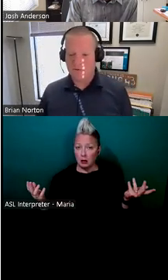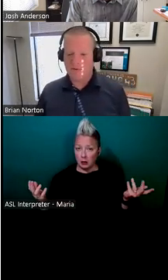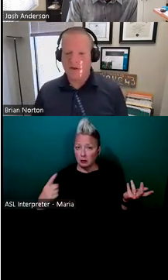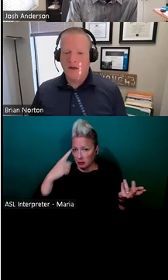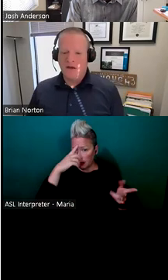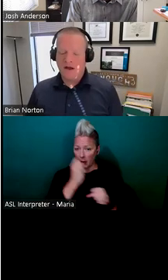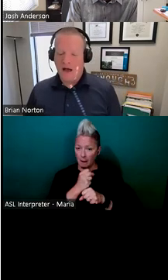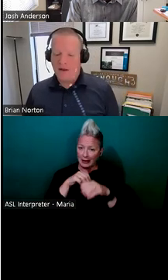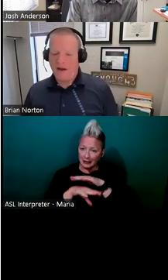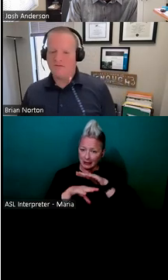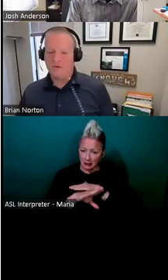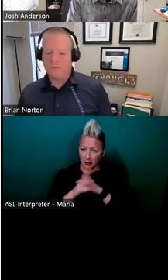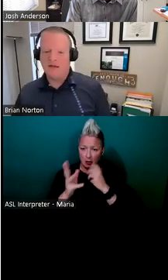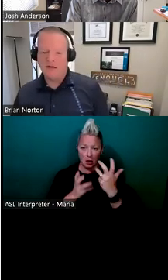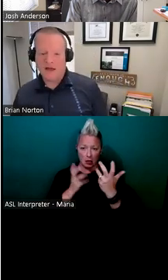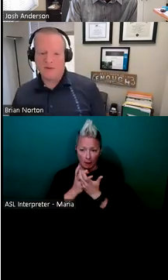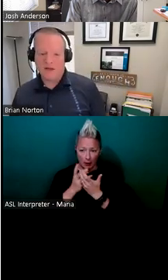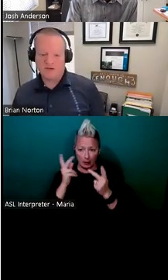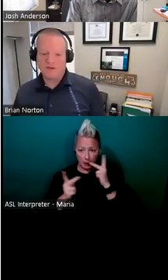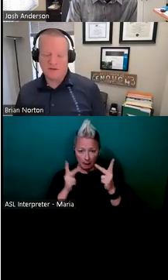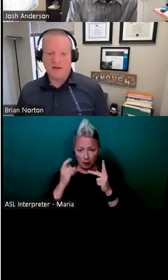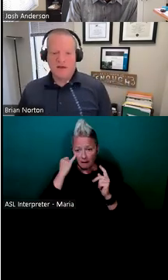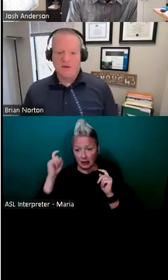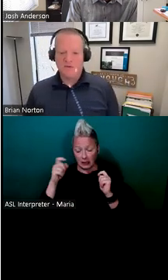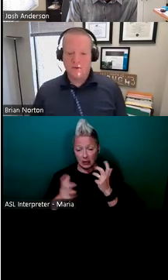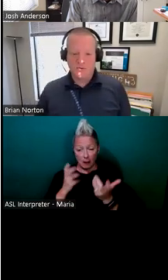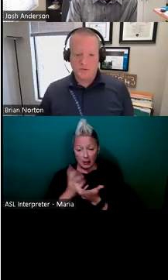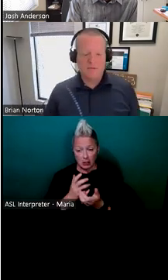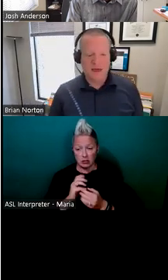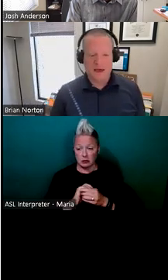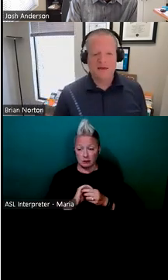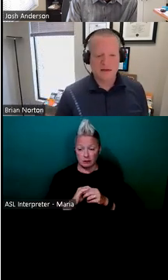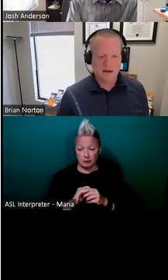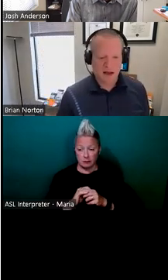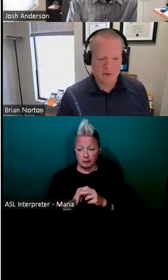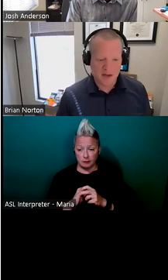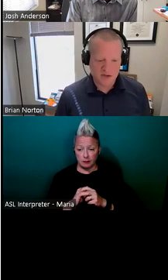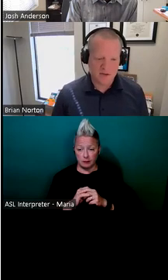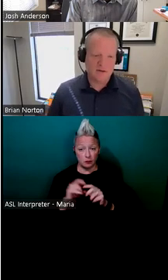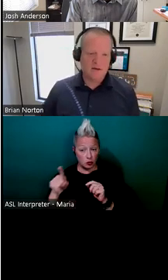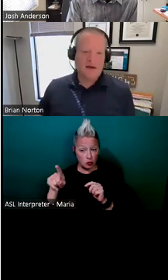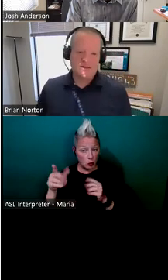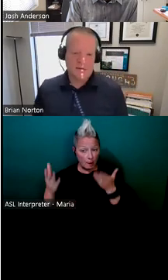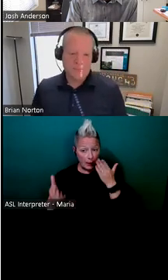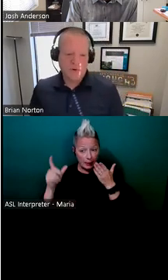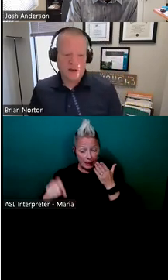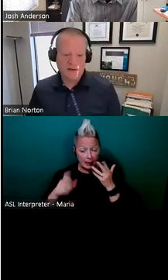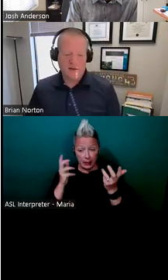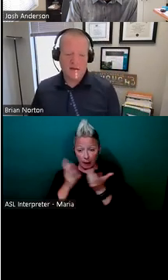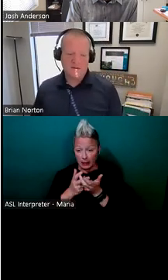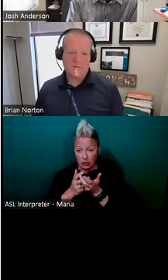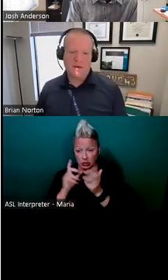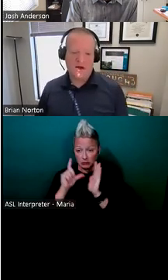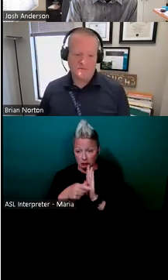accessible, accommodating folks when they need accommodations, you too may need an accommodation at some point.